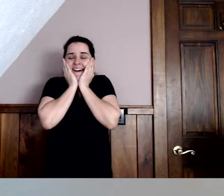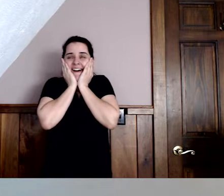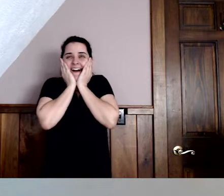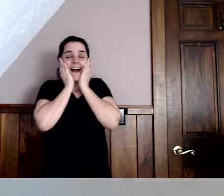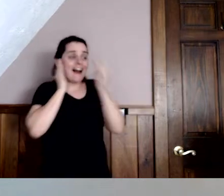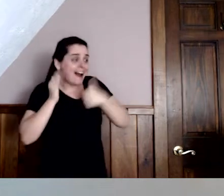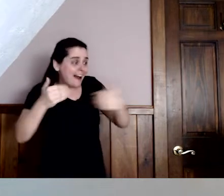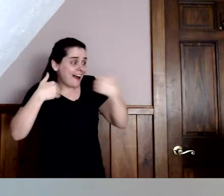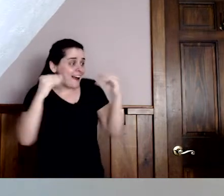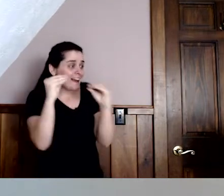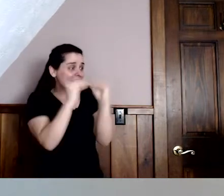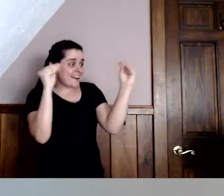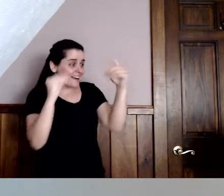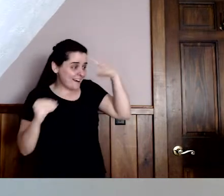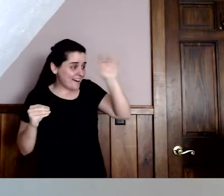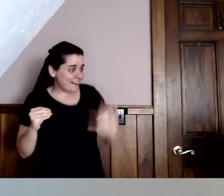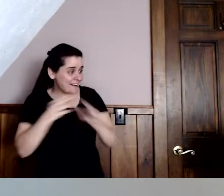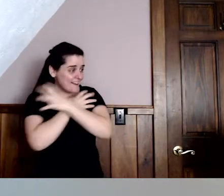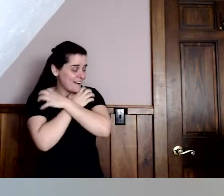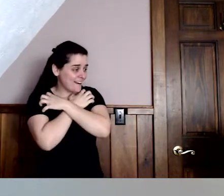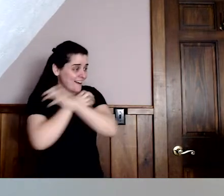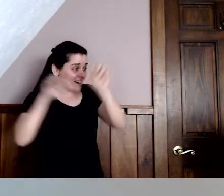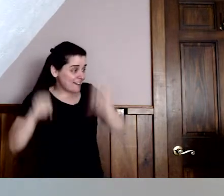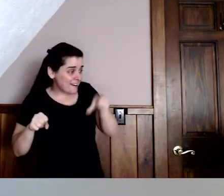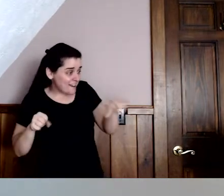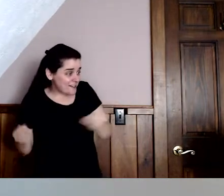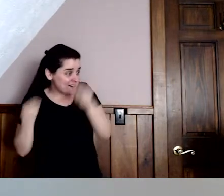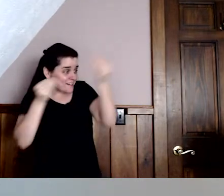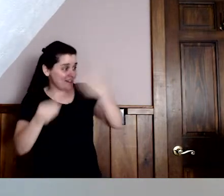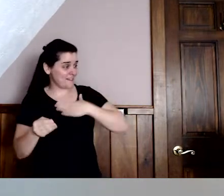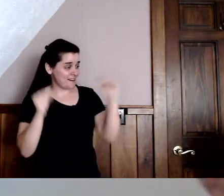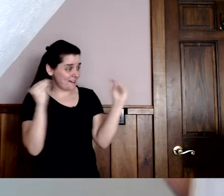him, hen? I'll be glad to, said hen.